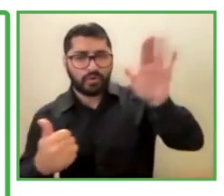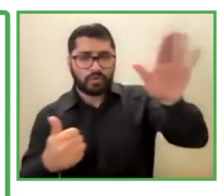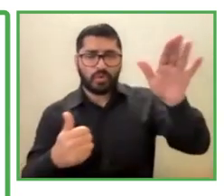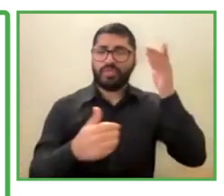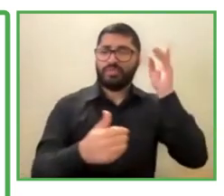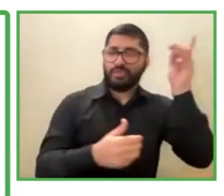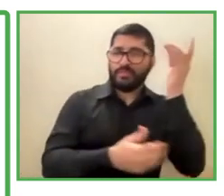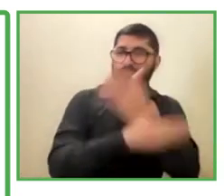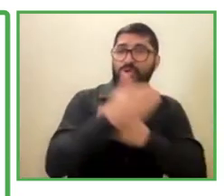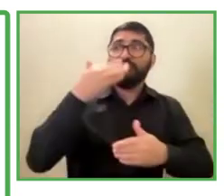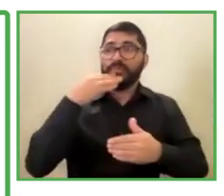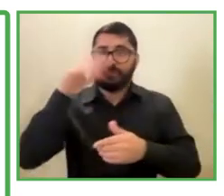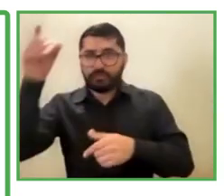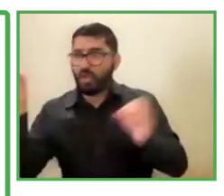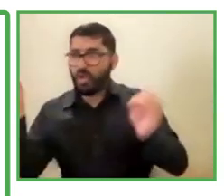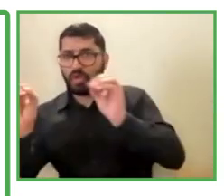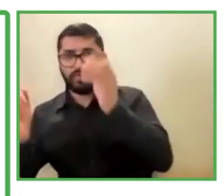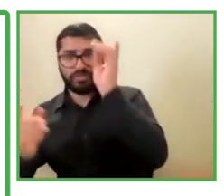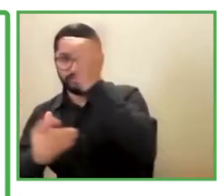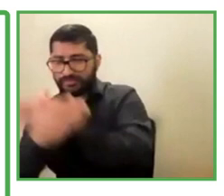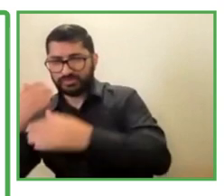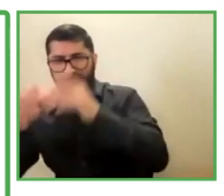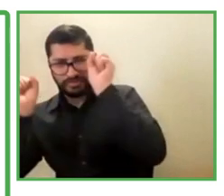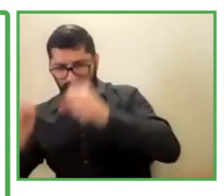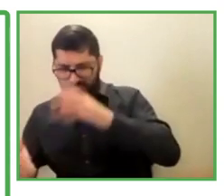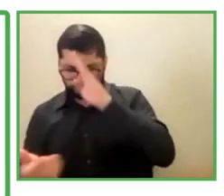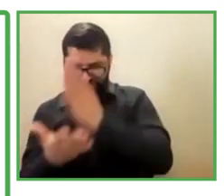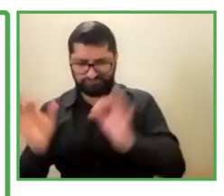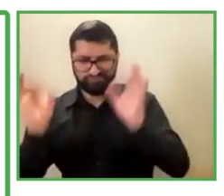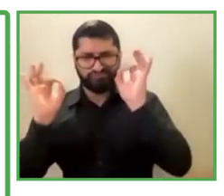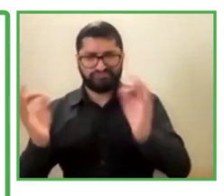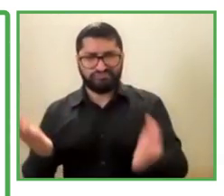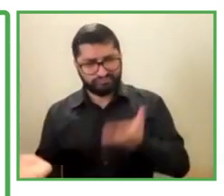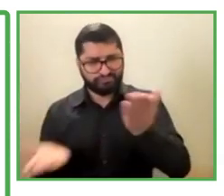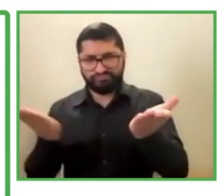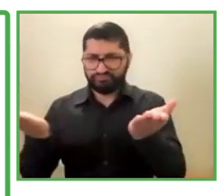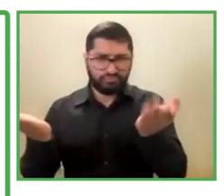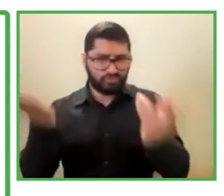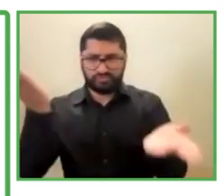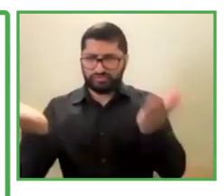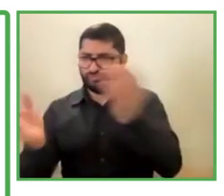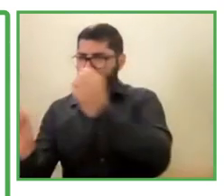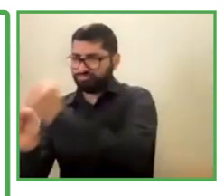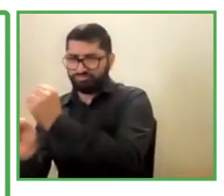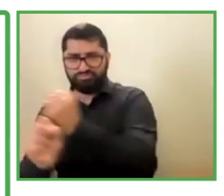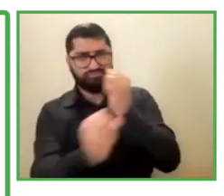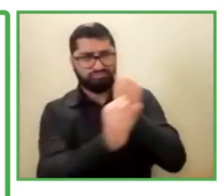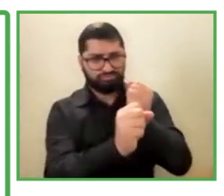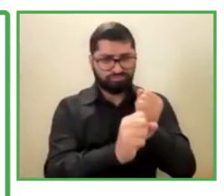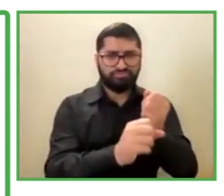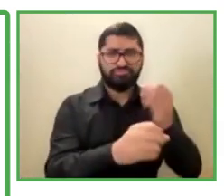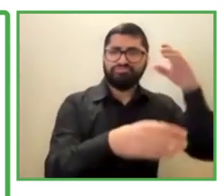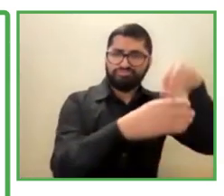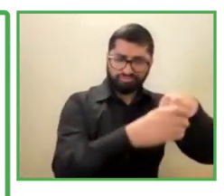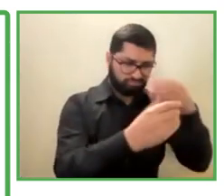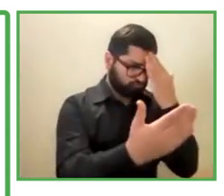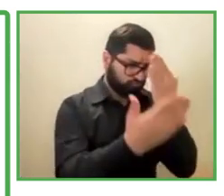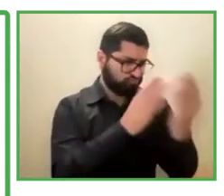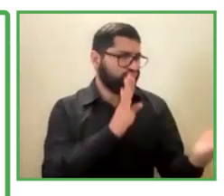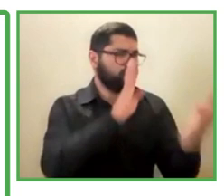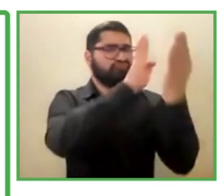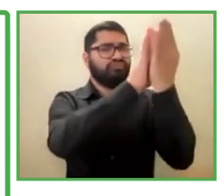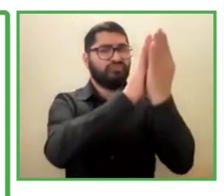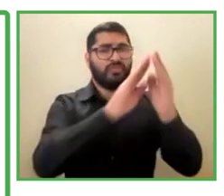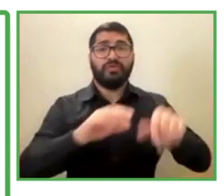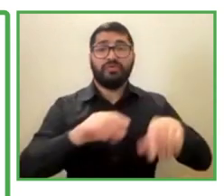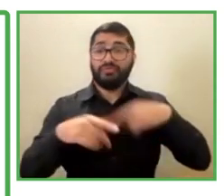health conditions. To grant them the opportunity to work remotely. And as an organization.